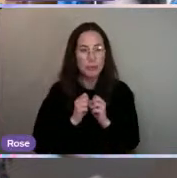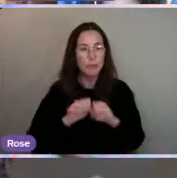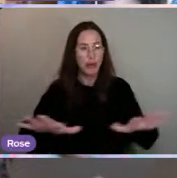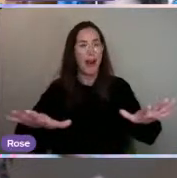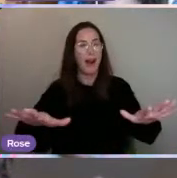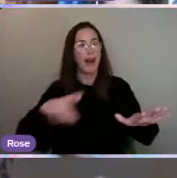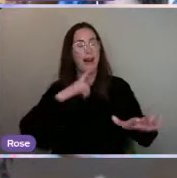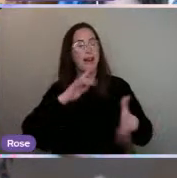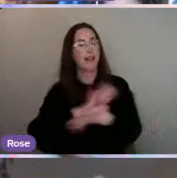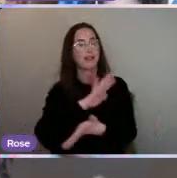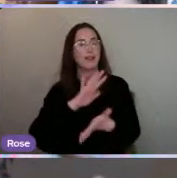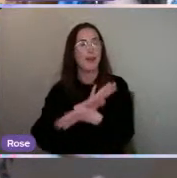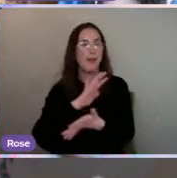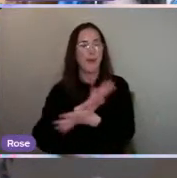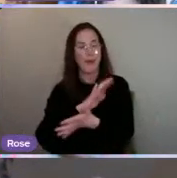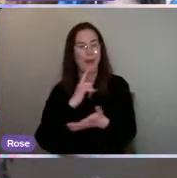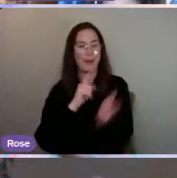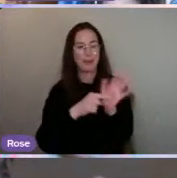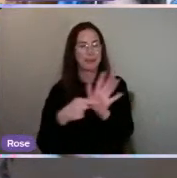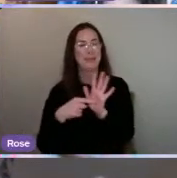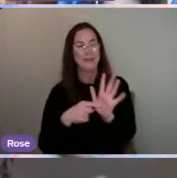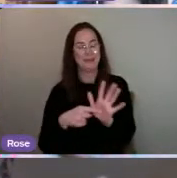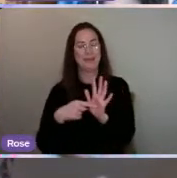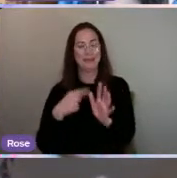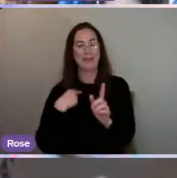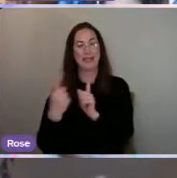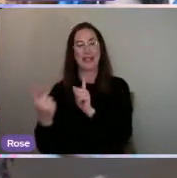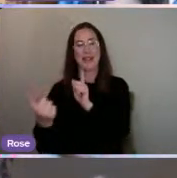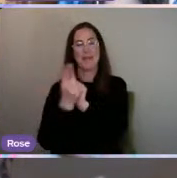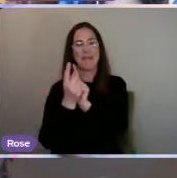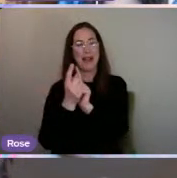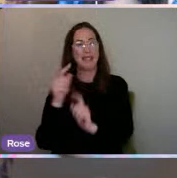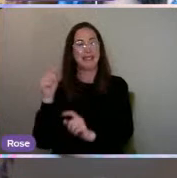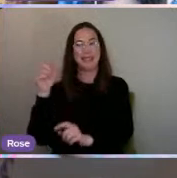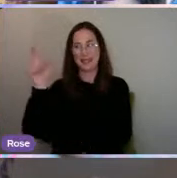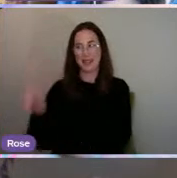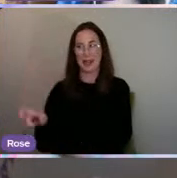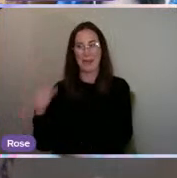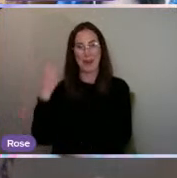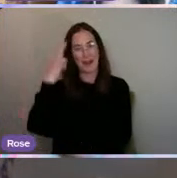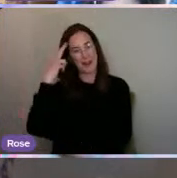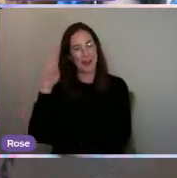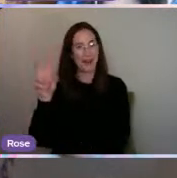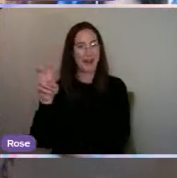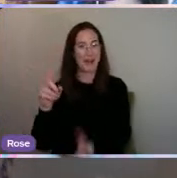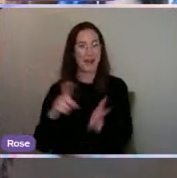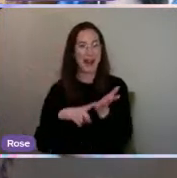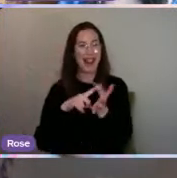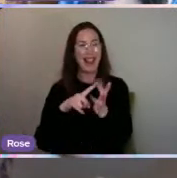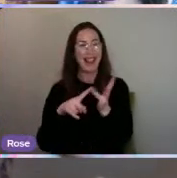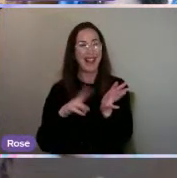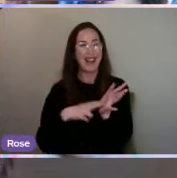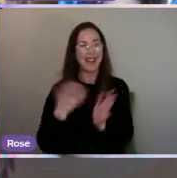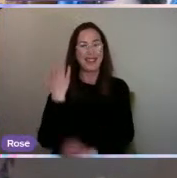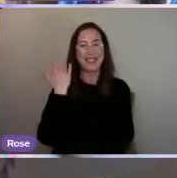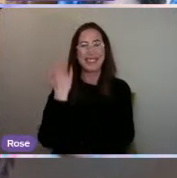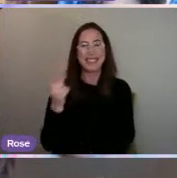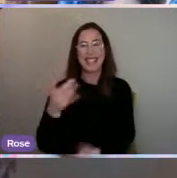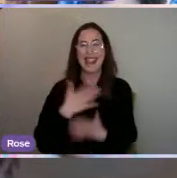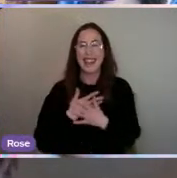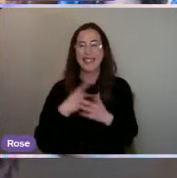show that light out. And I've met someone called Leon recently, who obviously likes the same thing and the pink hair.